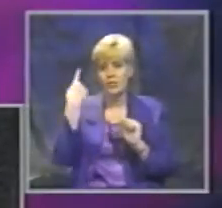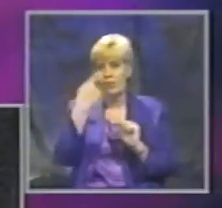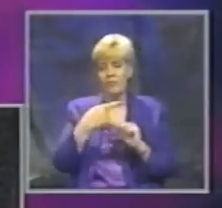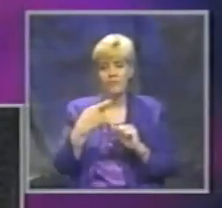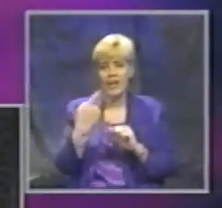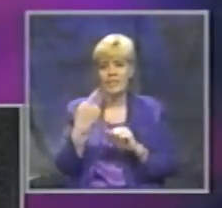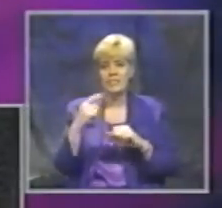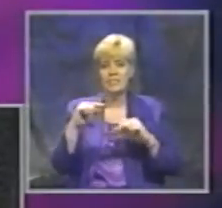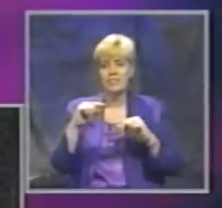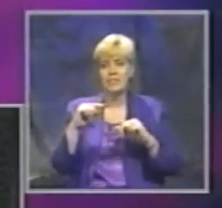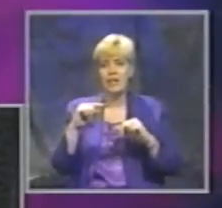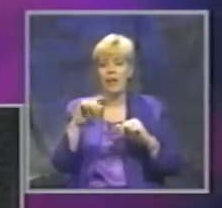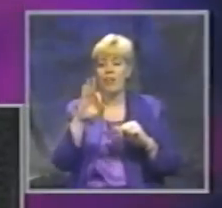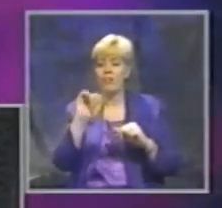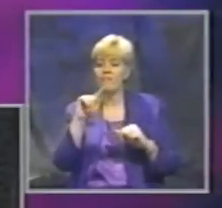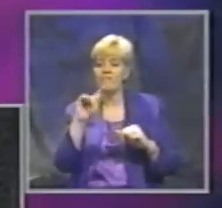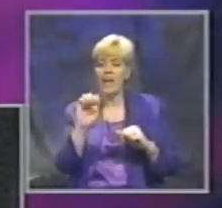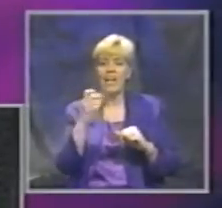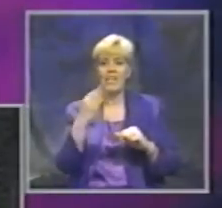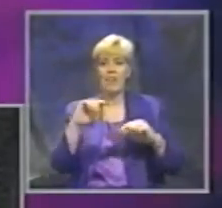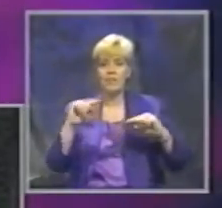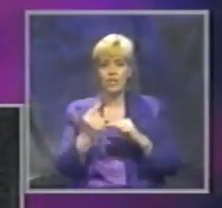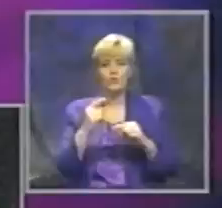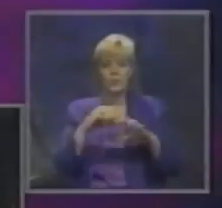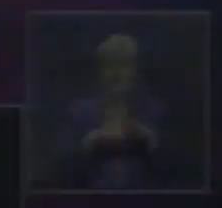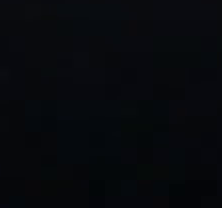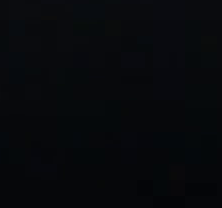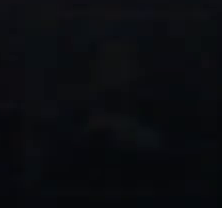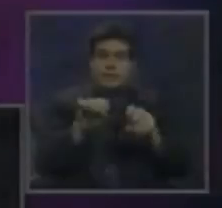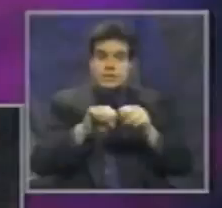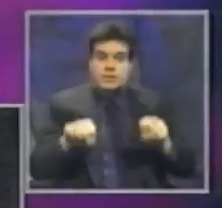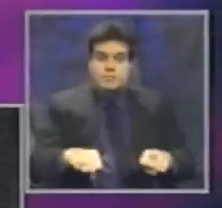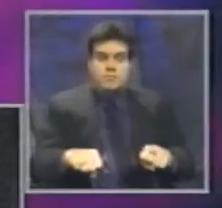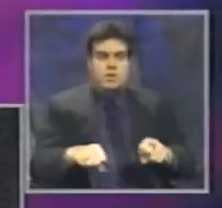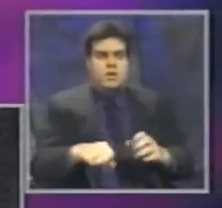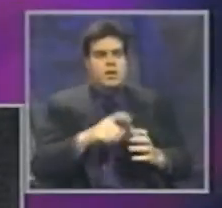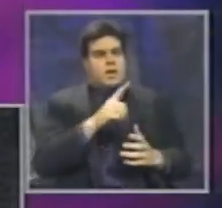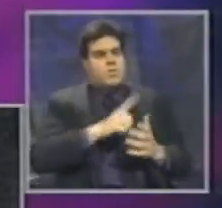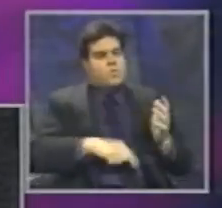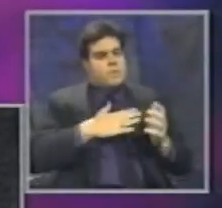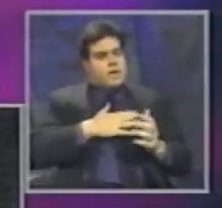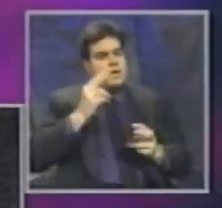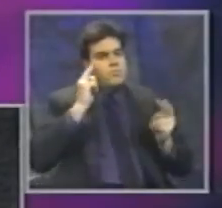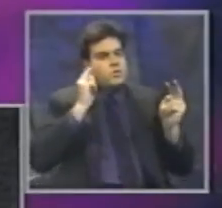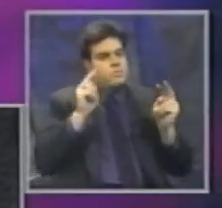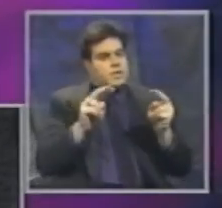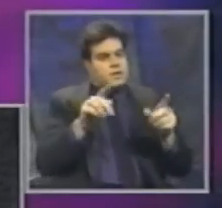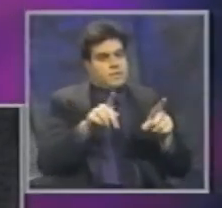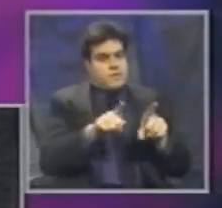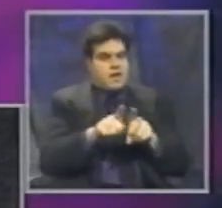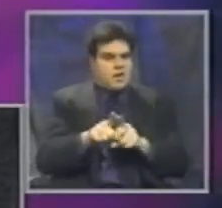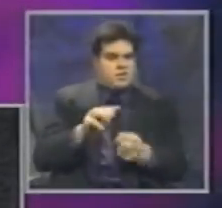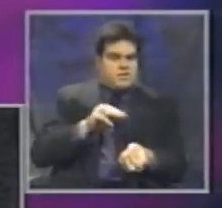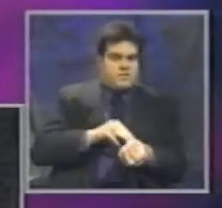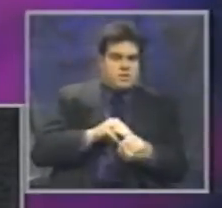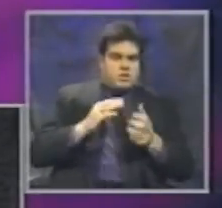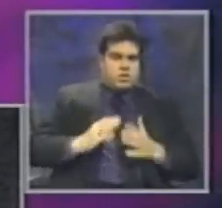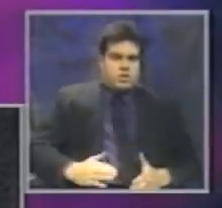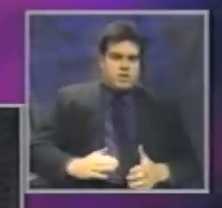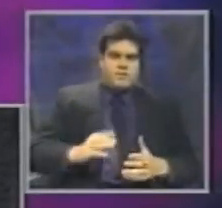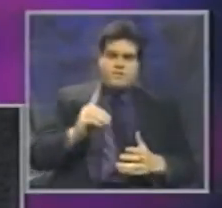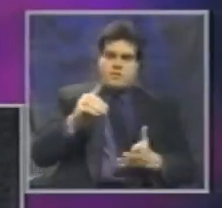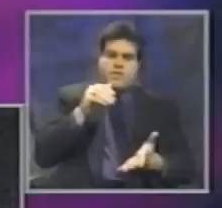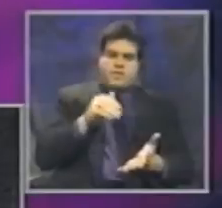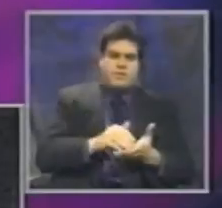of injuries in this country and around the world. my perspective is that of a physician treating thousands of injured